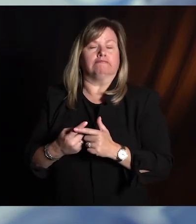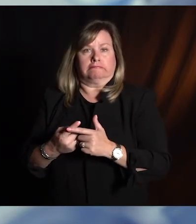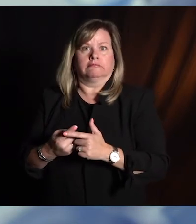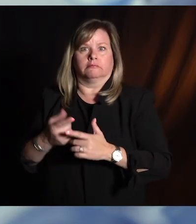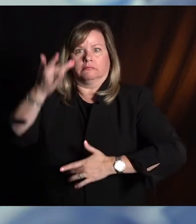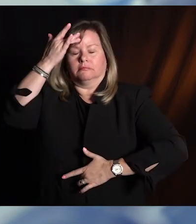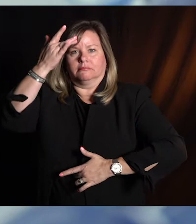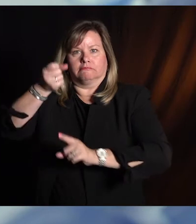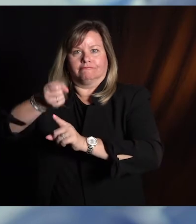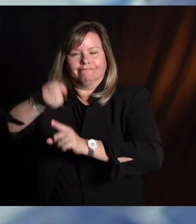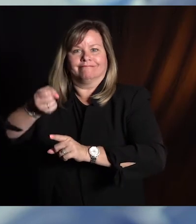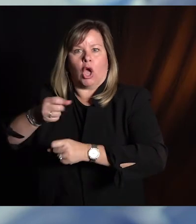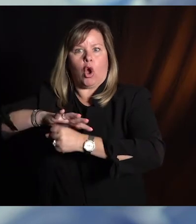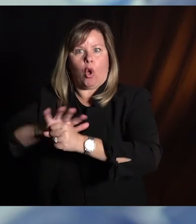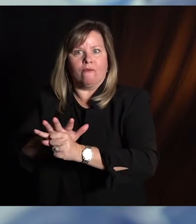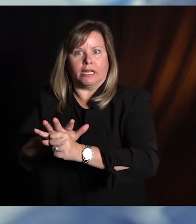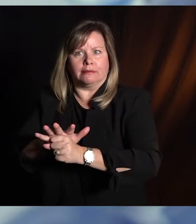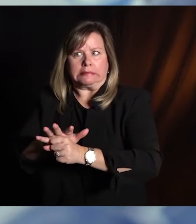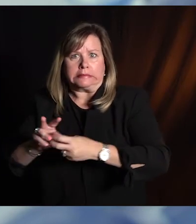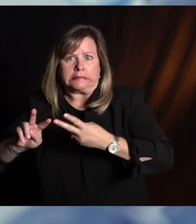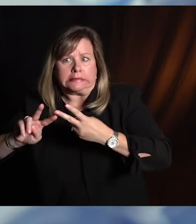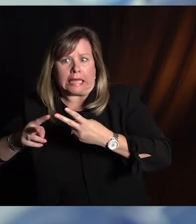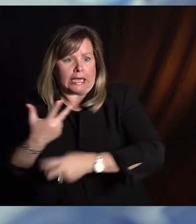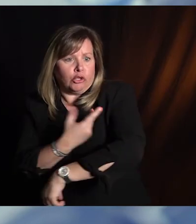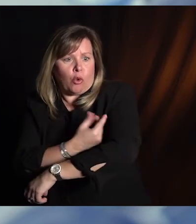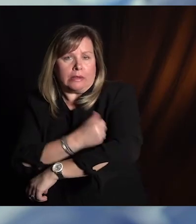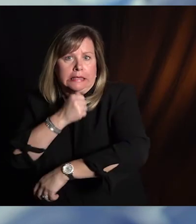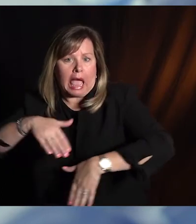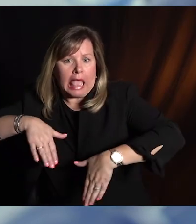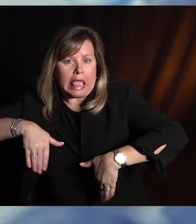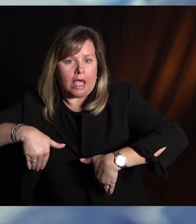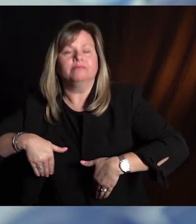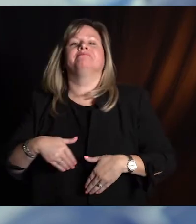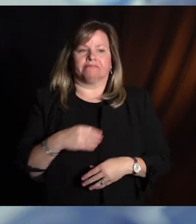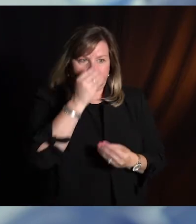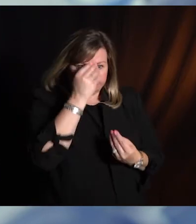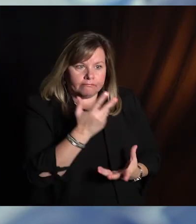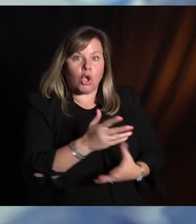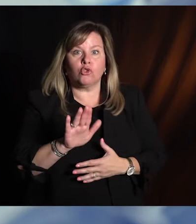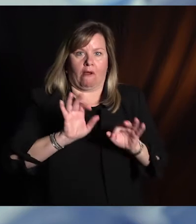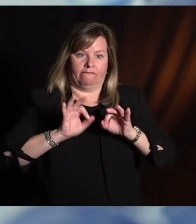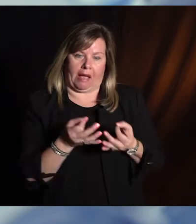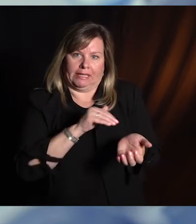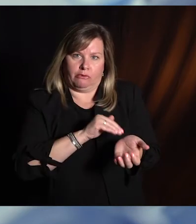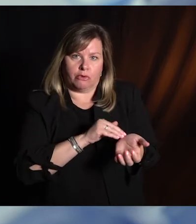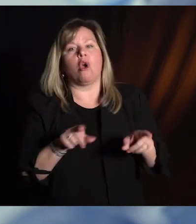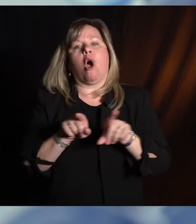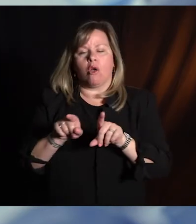do recommend that you follow through with that second dose. Again, to assure that you're getting the maximum level of immunity possible.